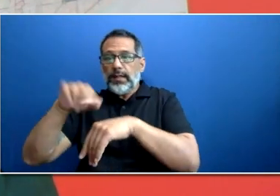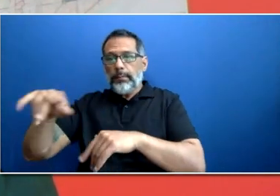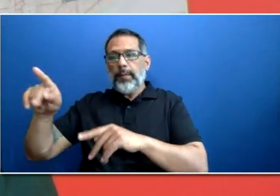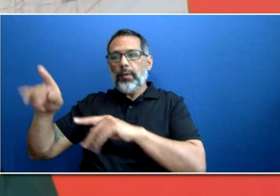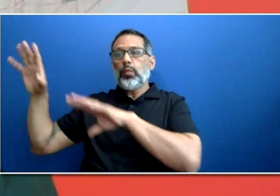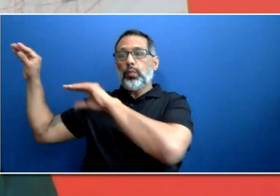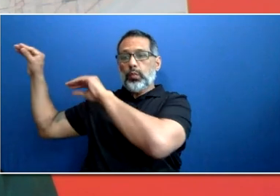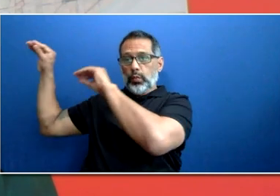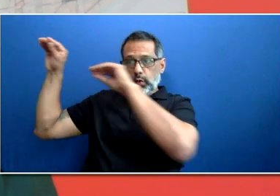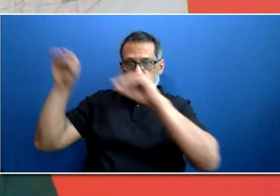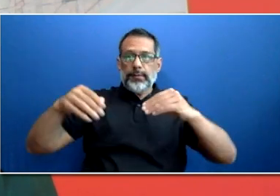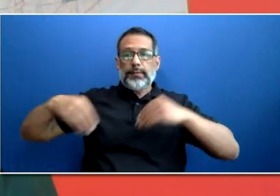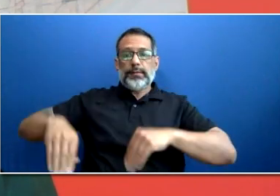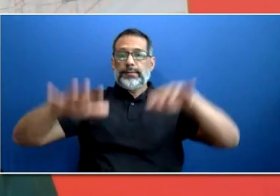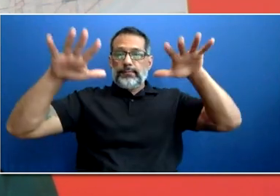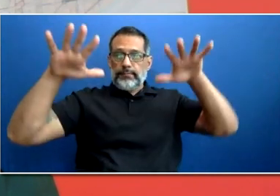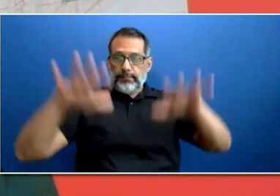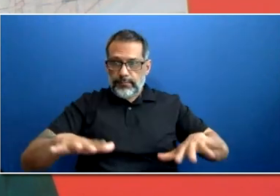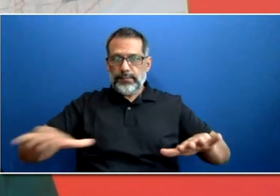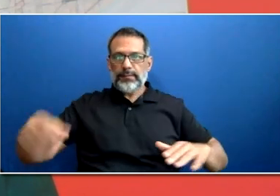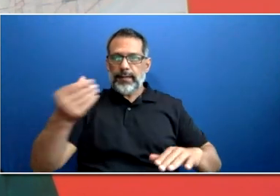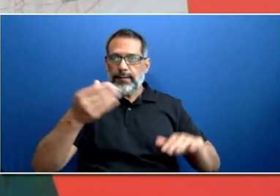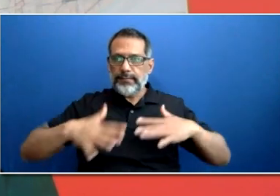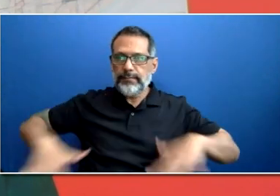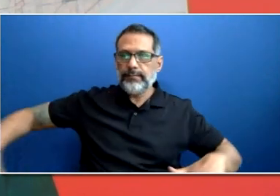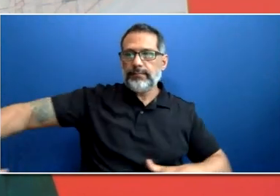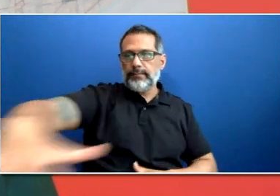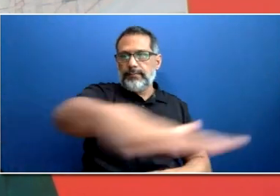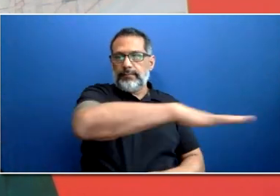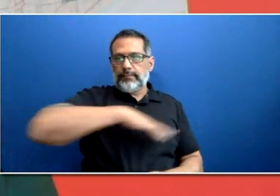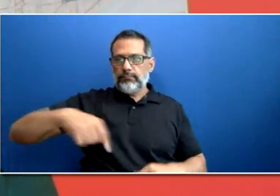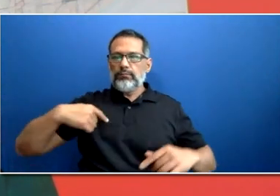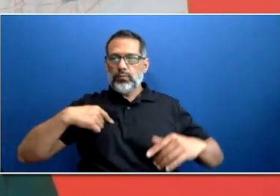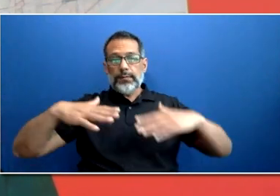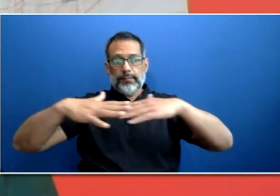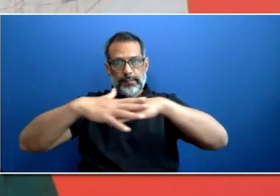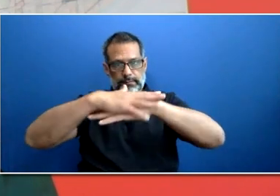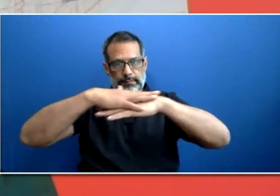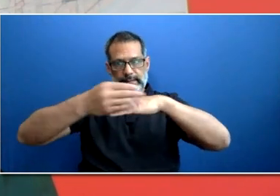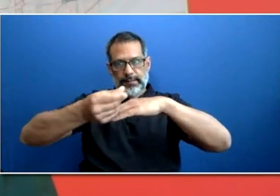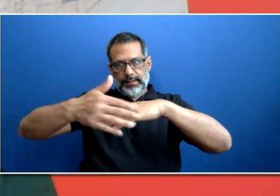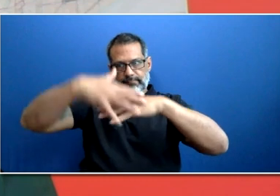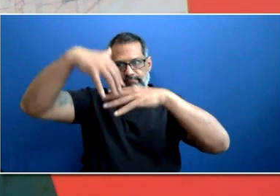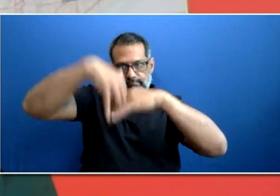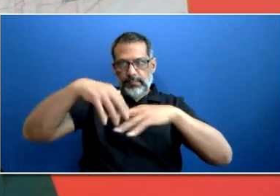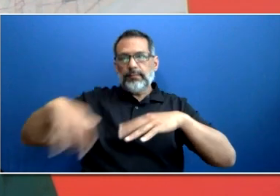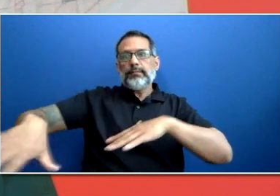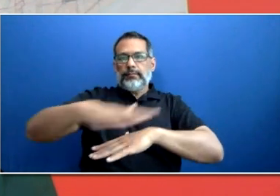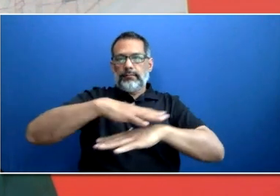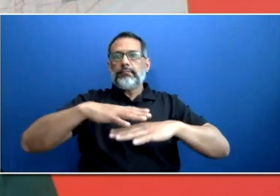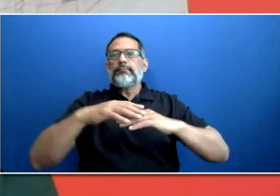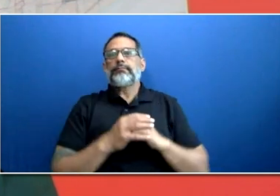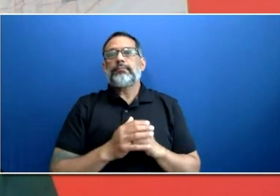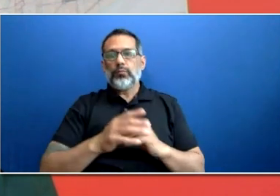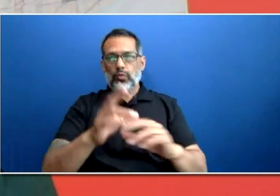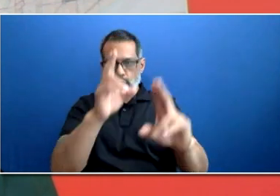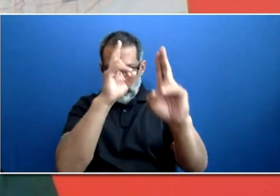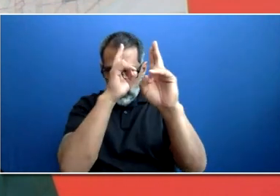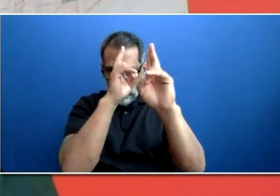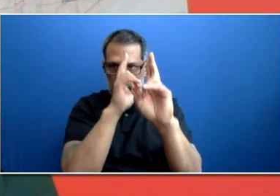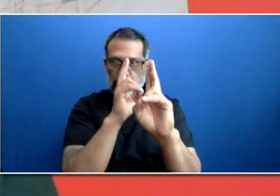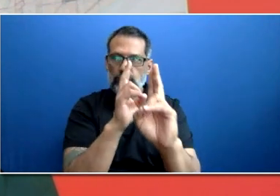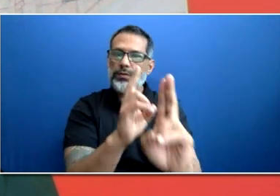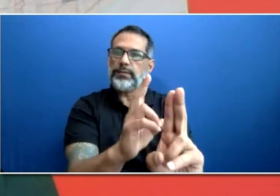presence of Indigenous persons. Giving thanks, respect and honouring the land and ancestors was and